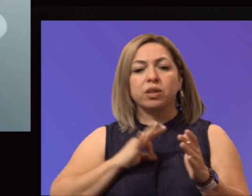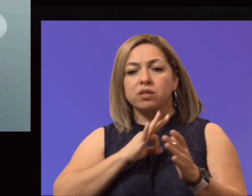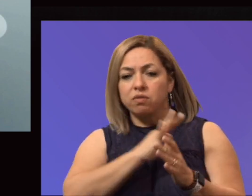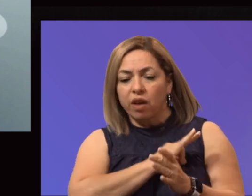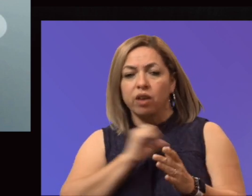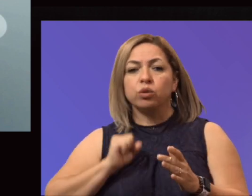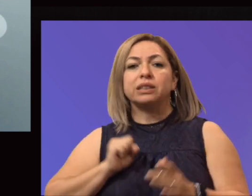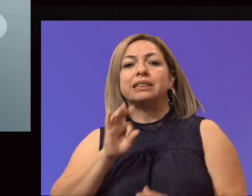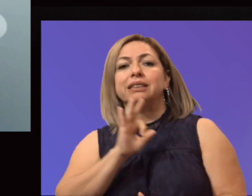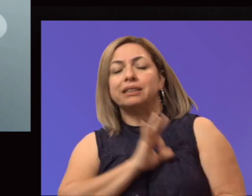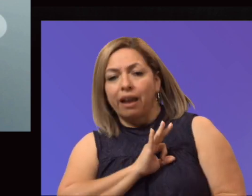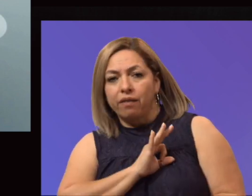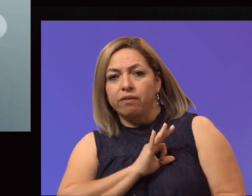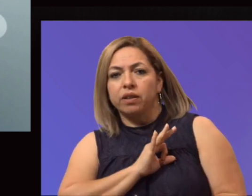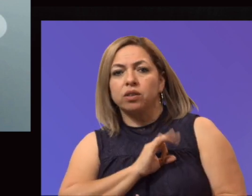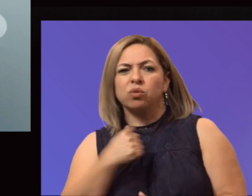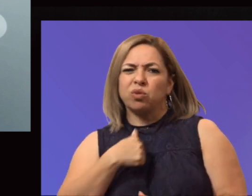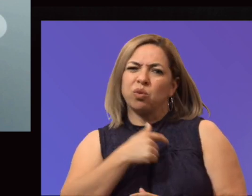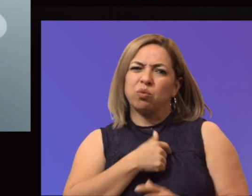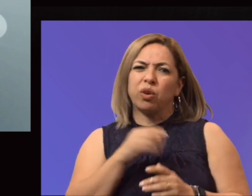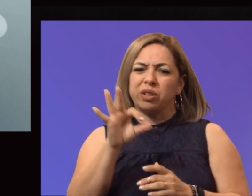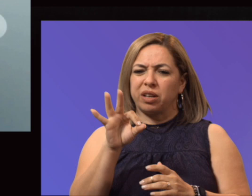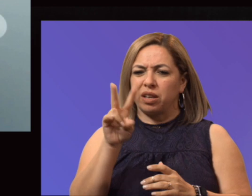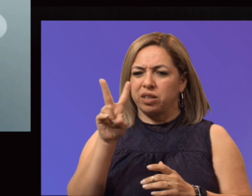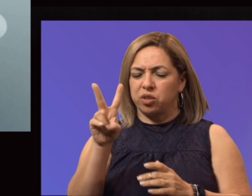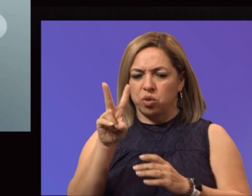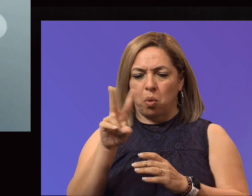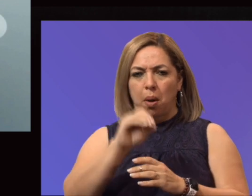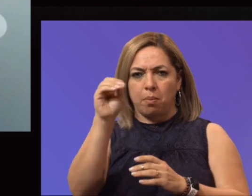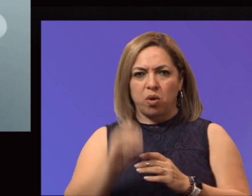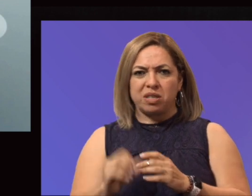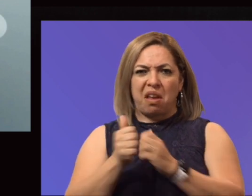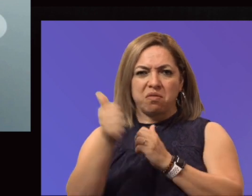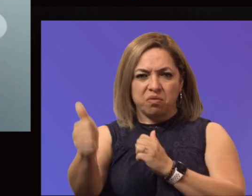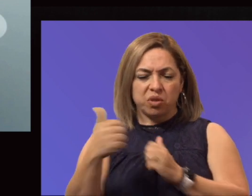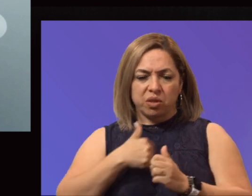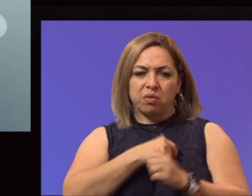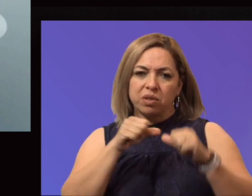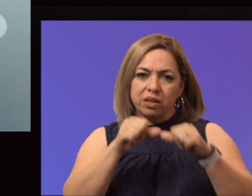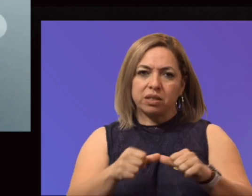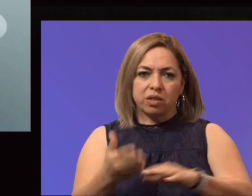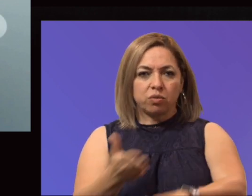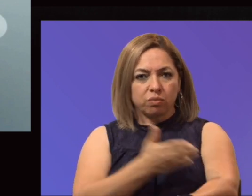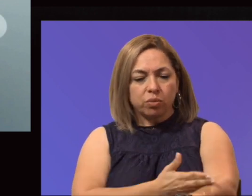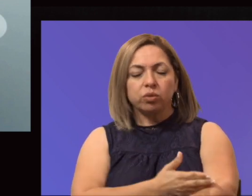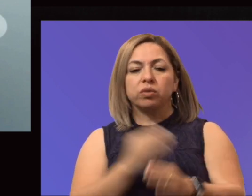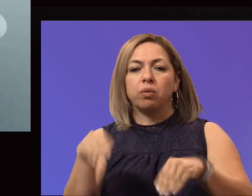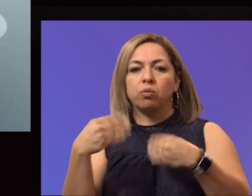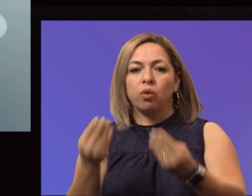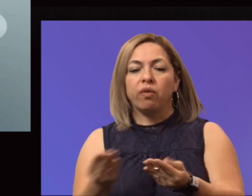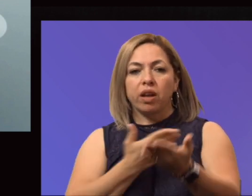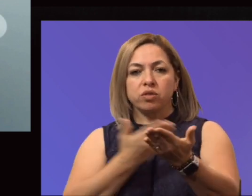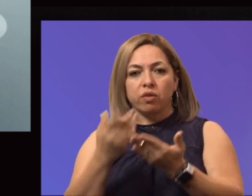Even when we were operating 92% virtually, we continue to improve, we continue to provide those services to students. So